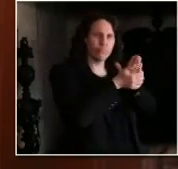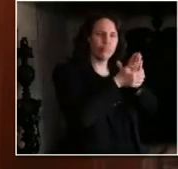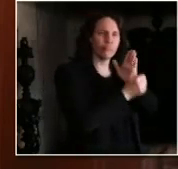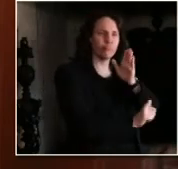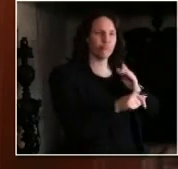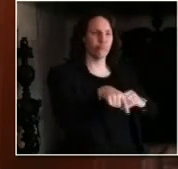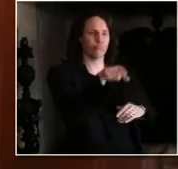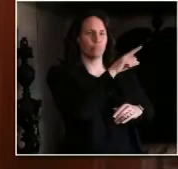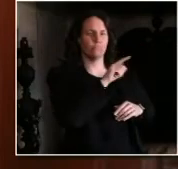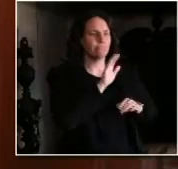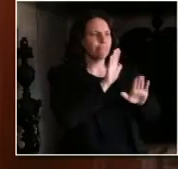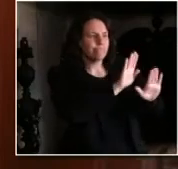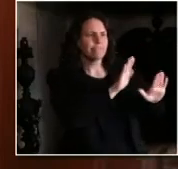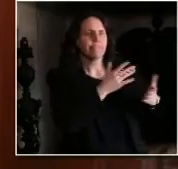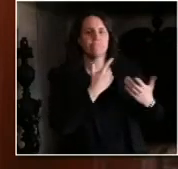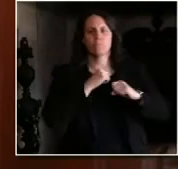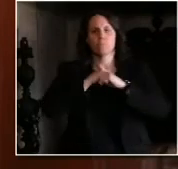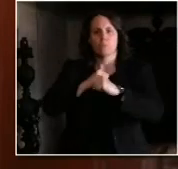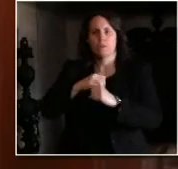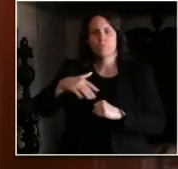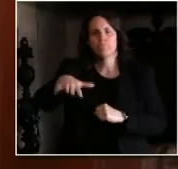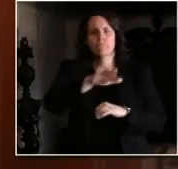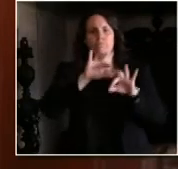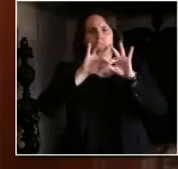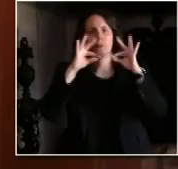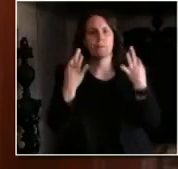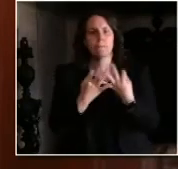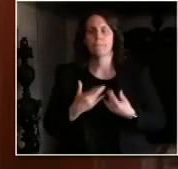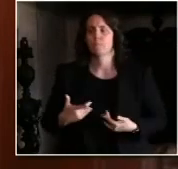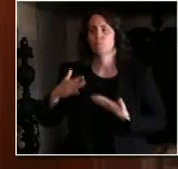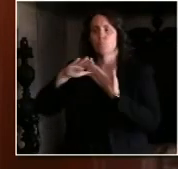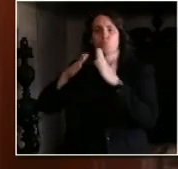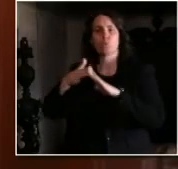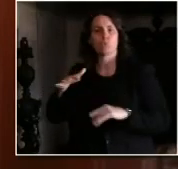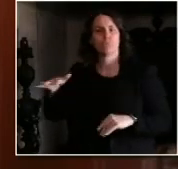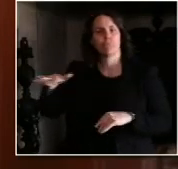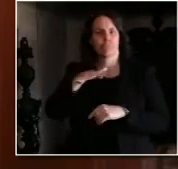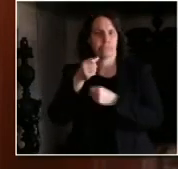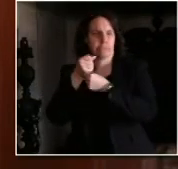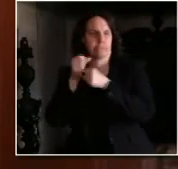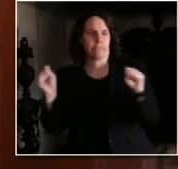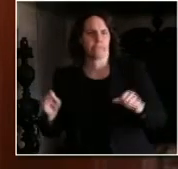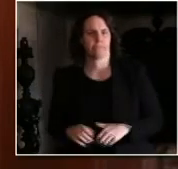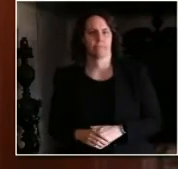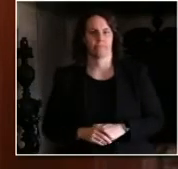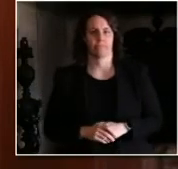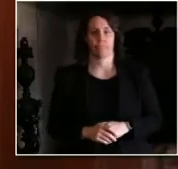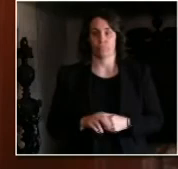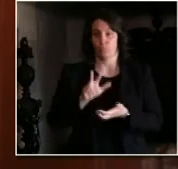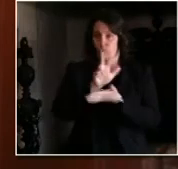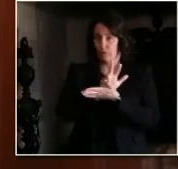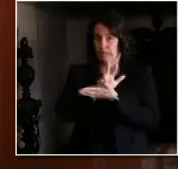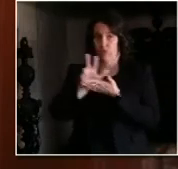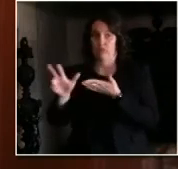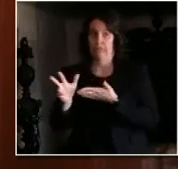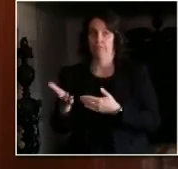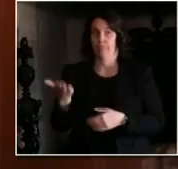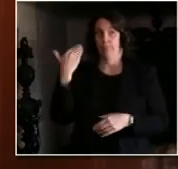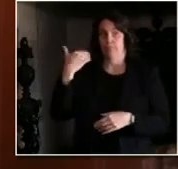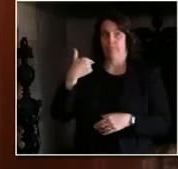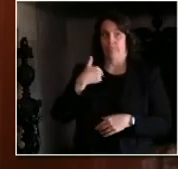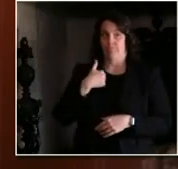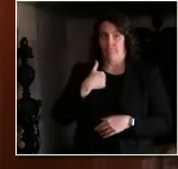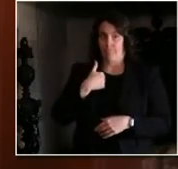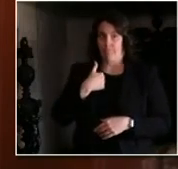and our communities safe. It was a little more than three weeks ago now that I sat in this very chair and I asked for your help